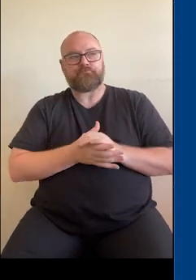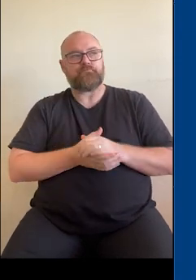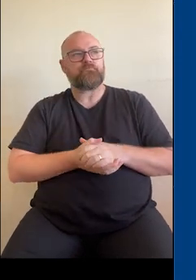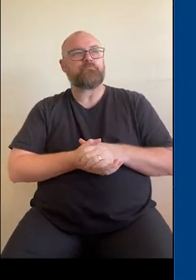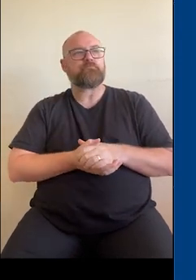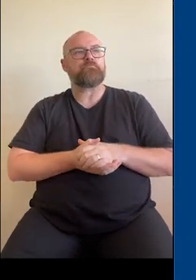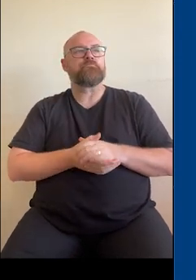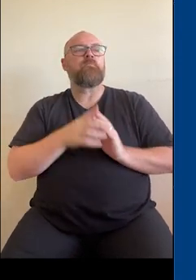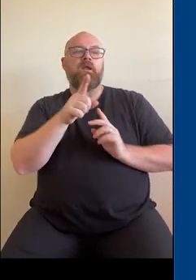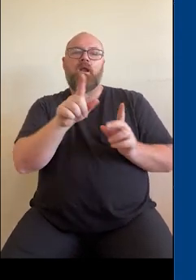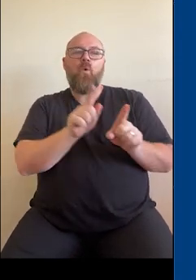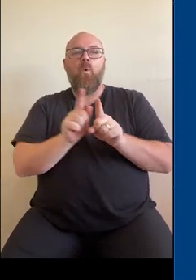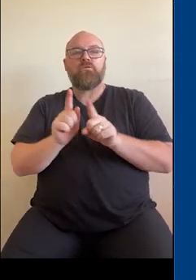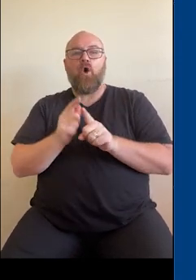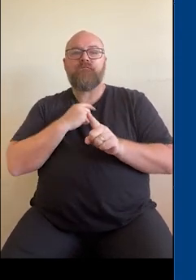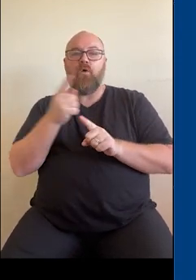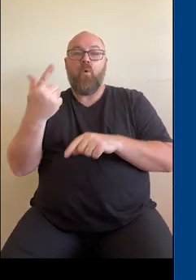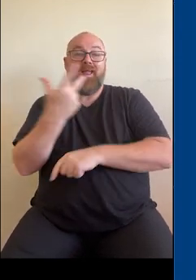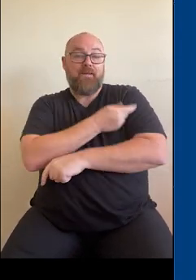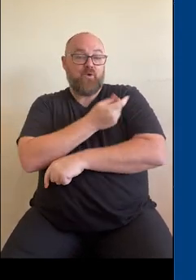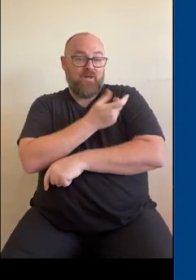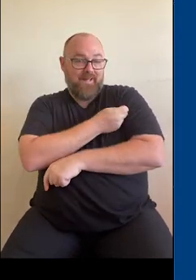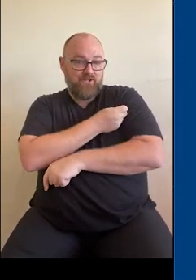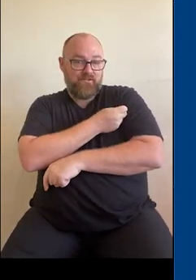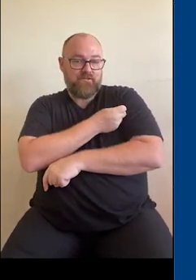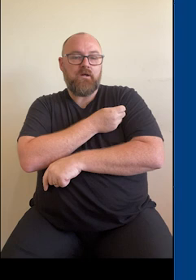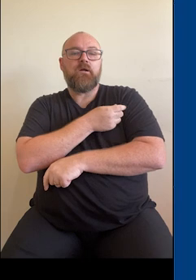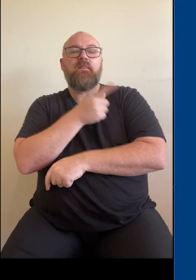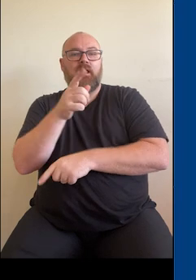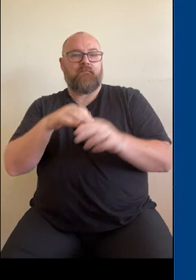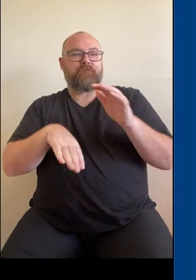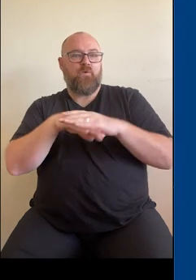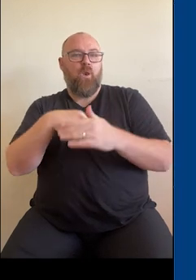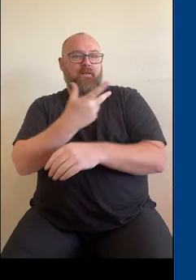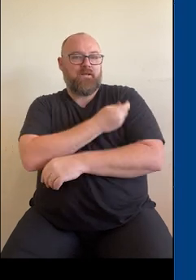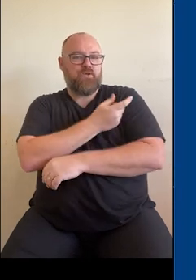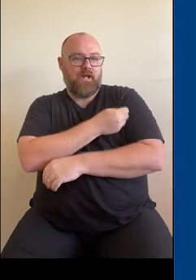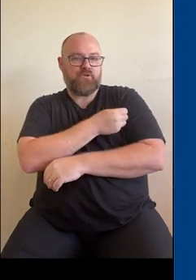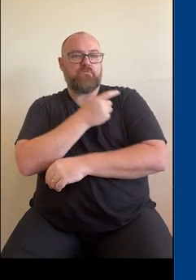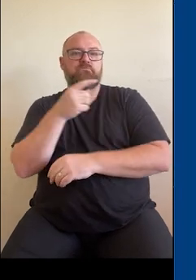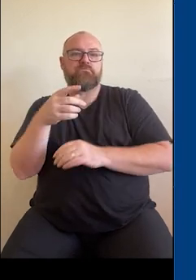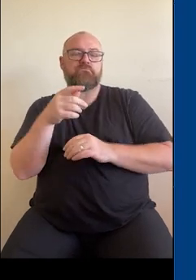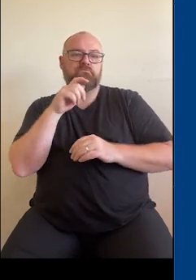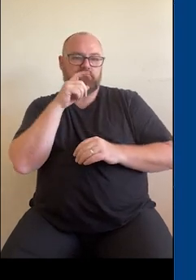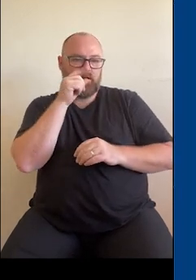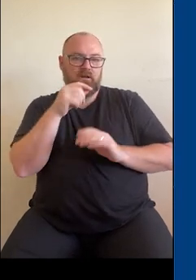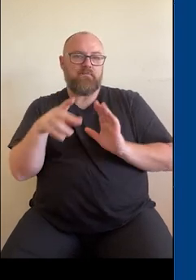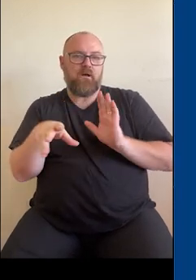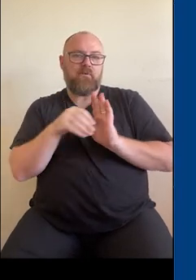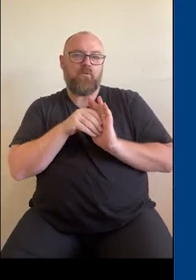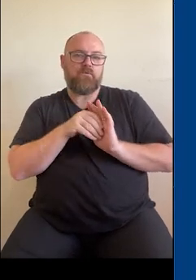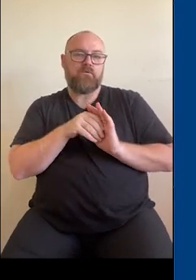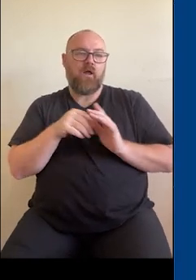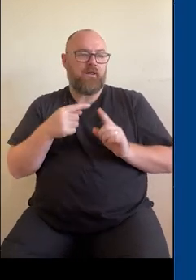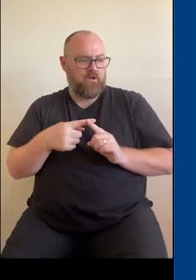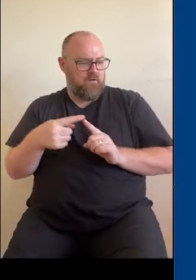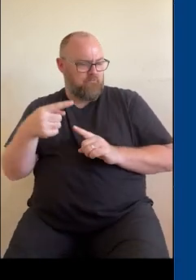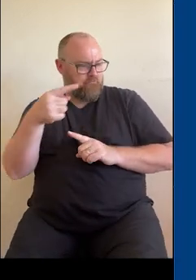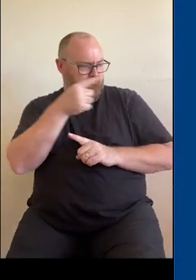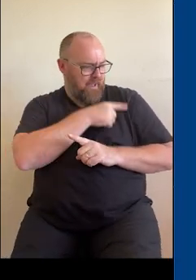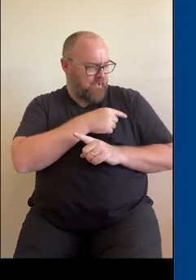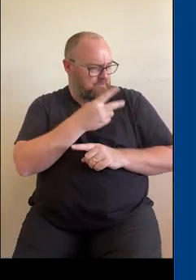And of course, with the immunisation register, that is the full immunisation register. So I'm going back, I think in